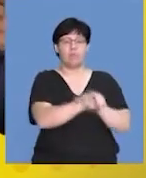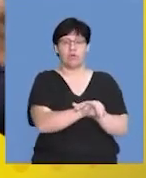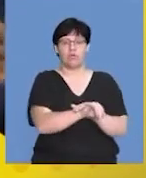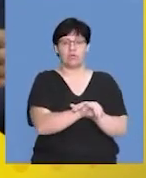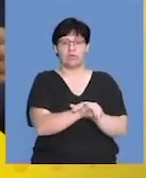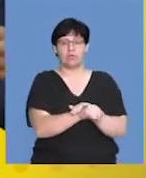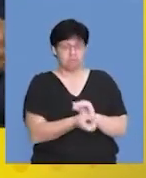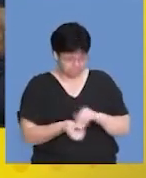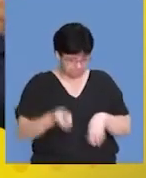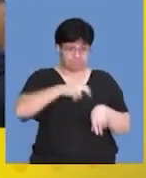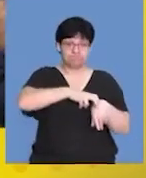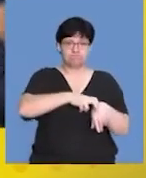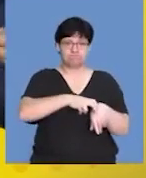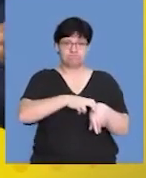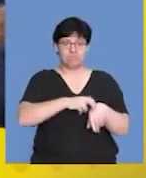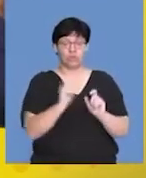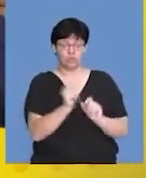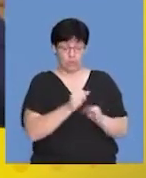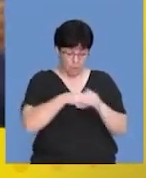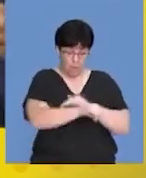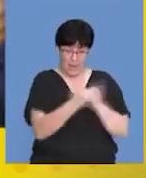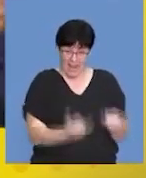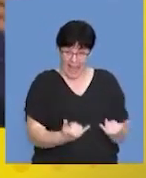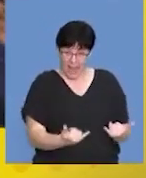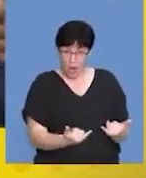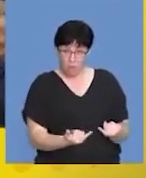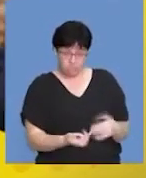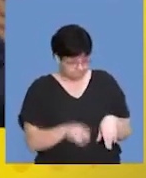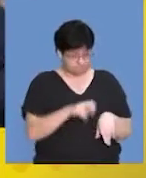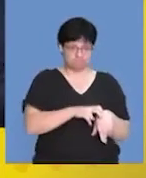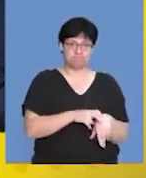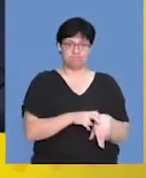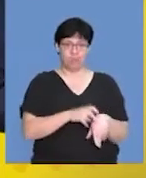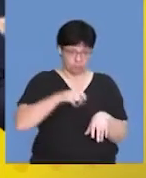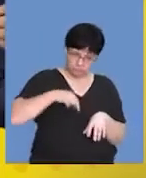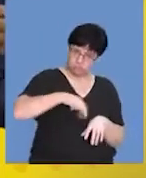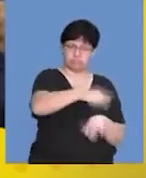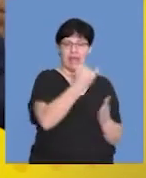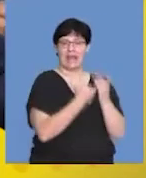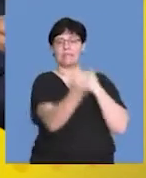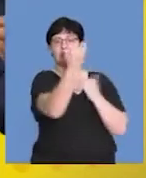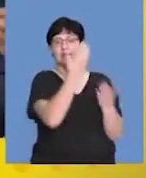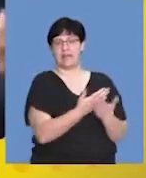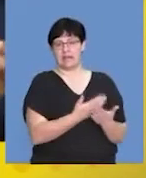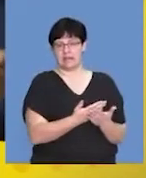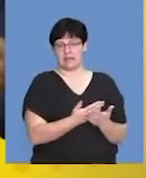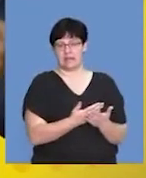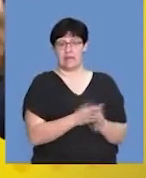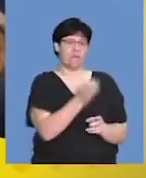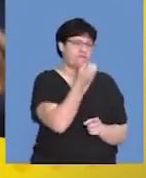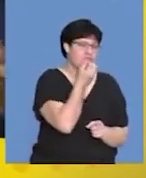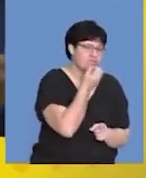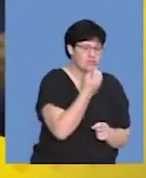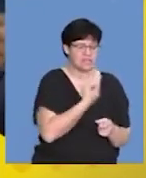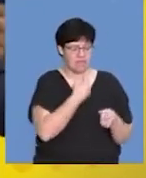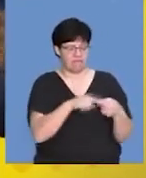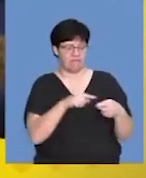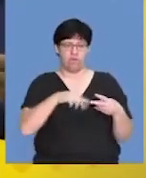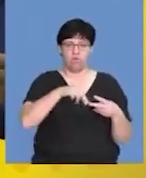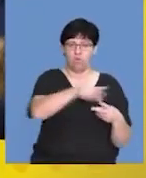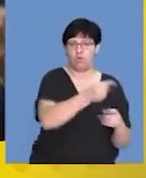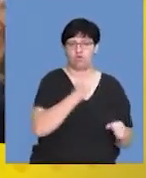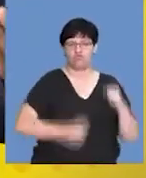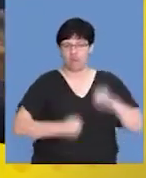capable of soon after birth being able to carry out independence. So they will be able to feed, walk,